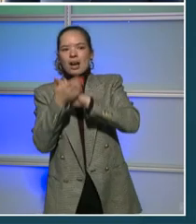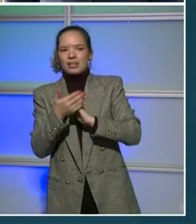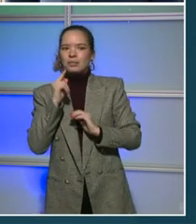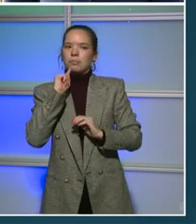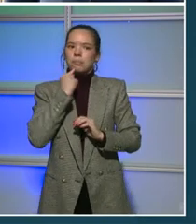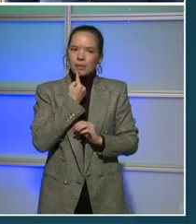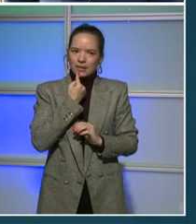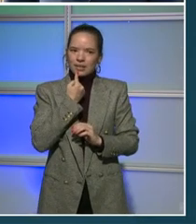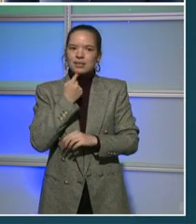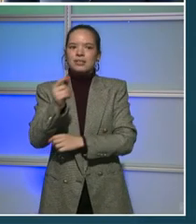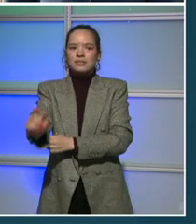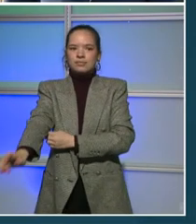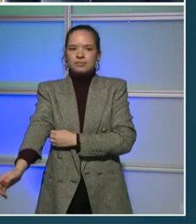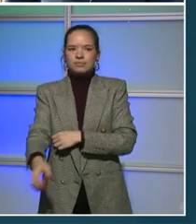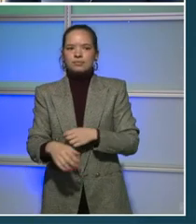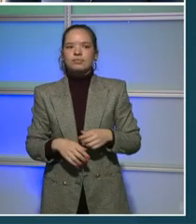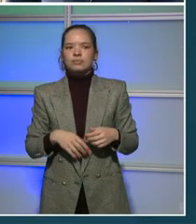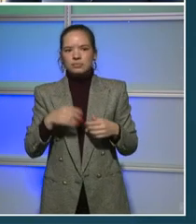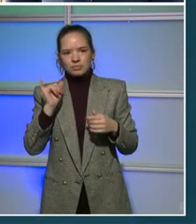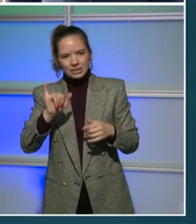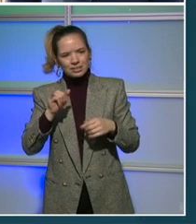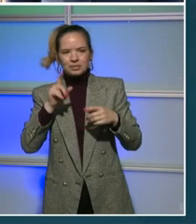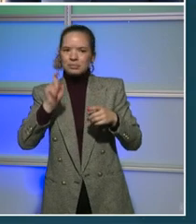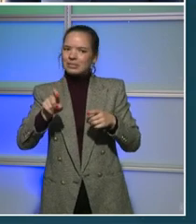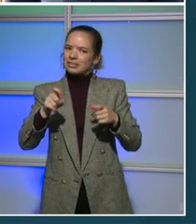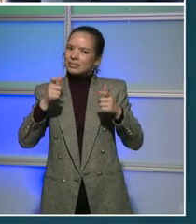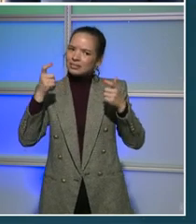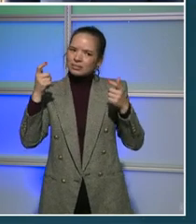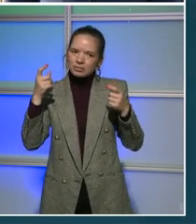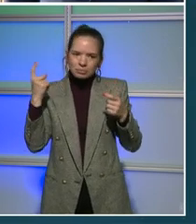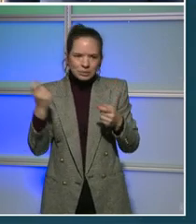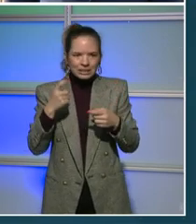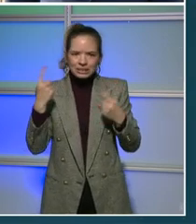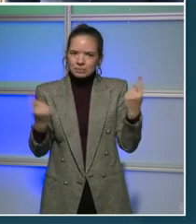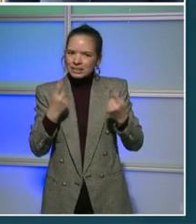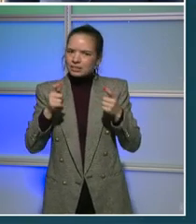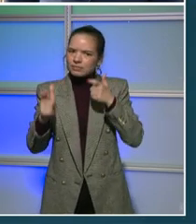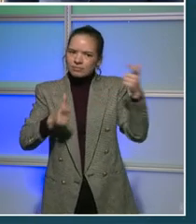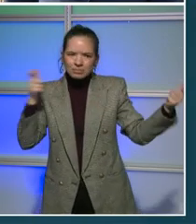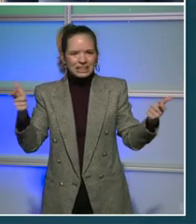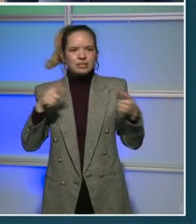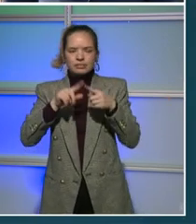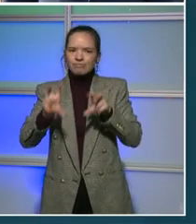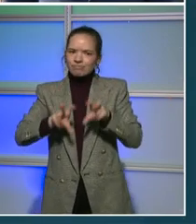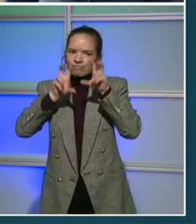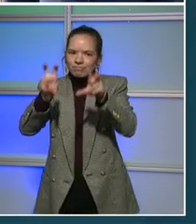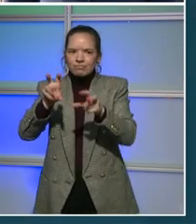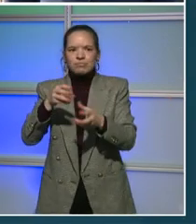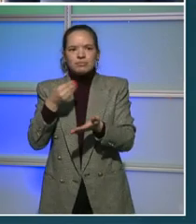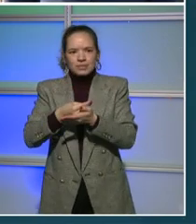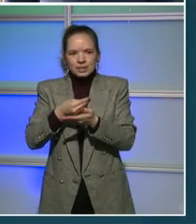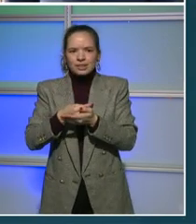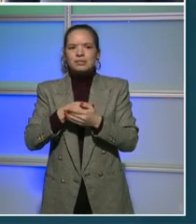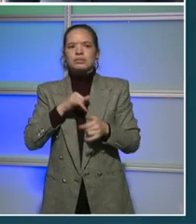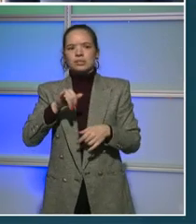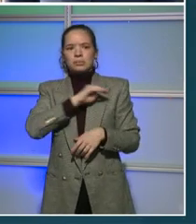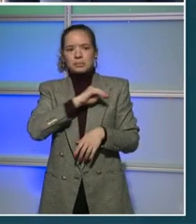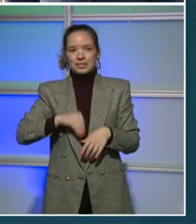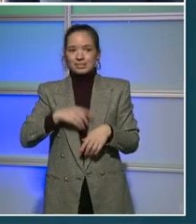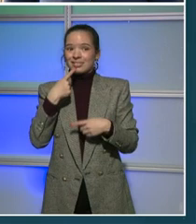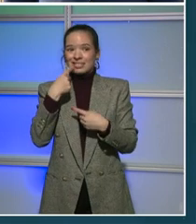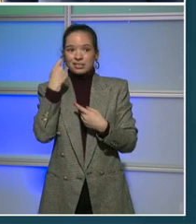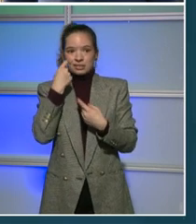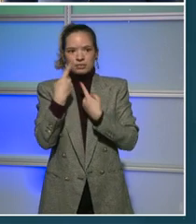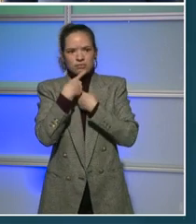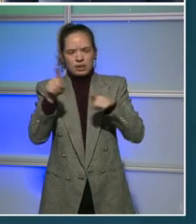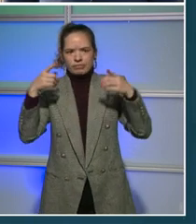with big actions and big investments. That's why Mayor Bowser just announced a historic 10% increase